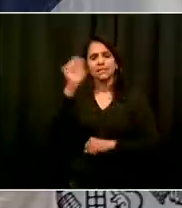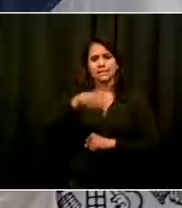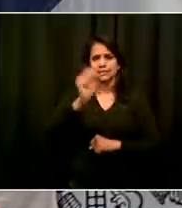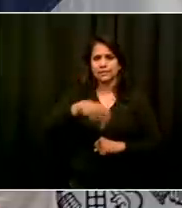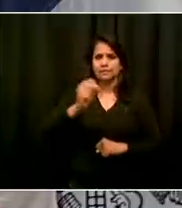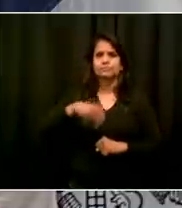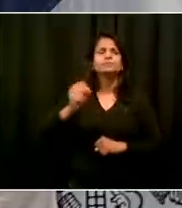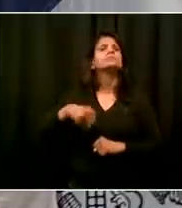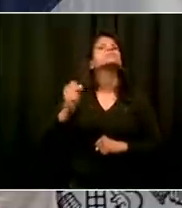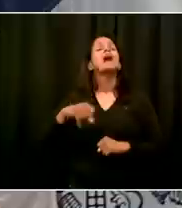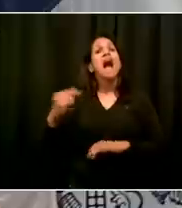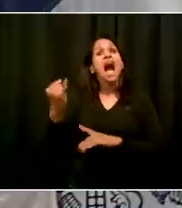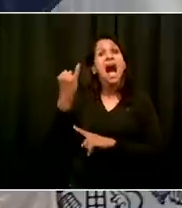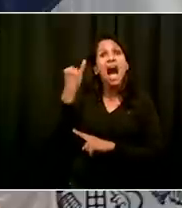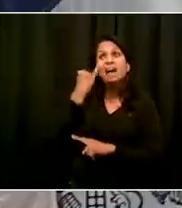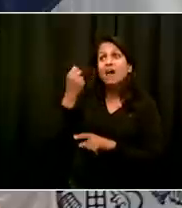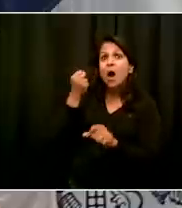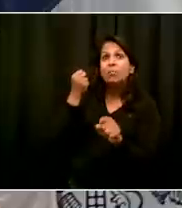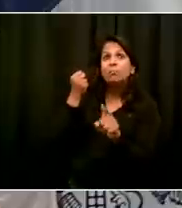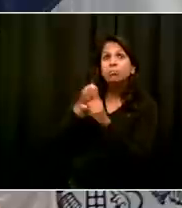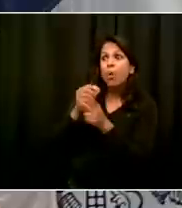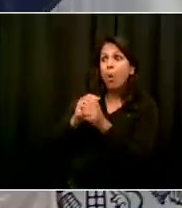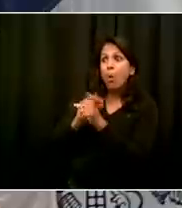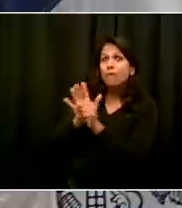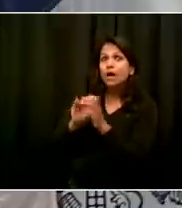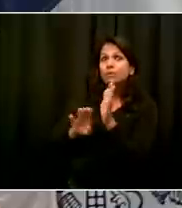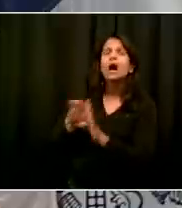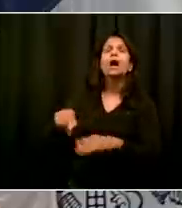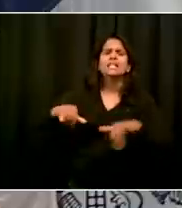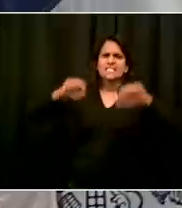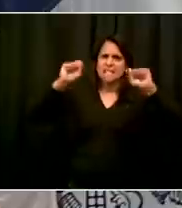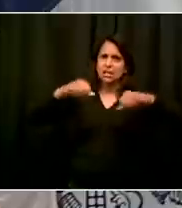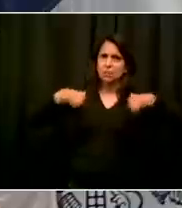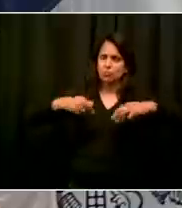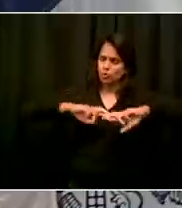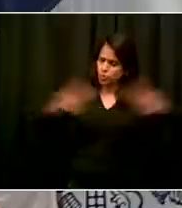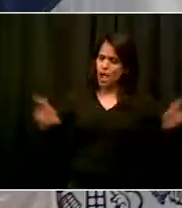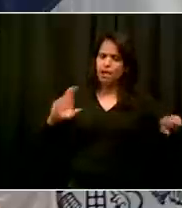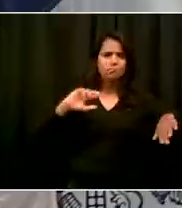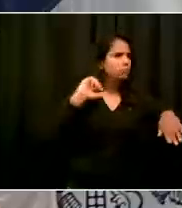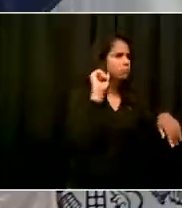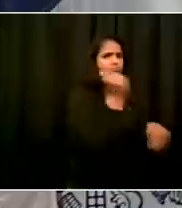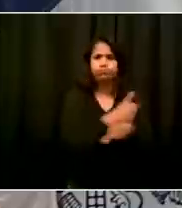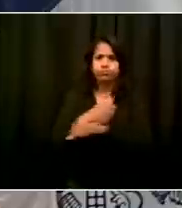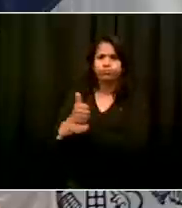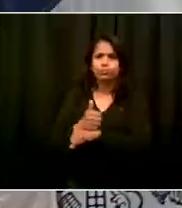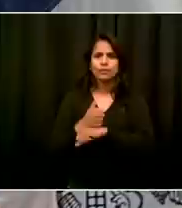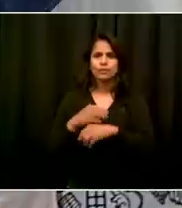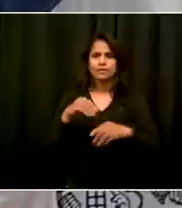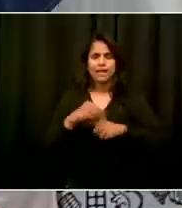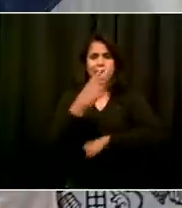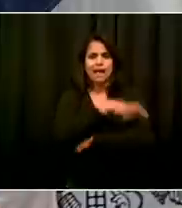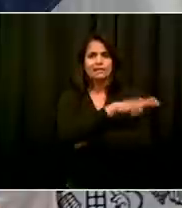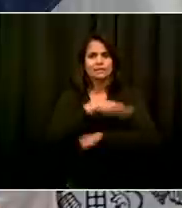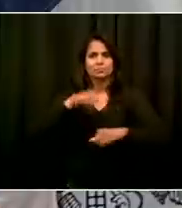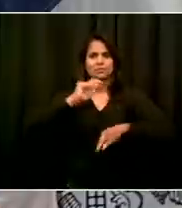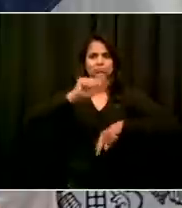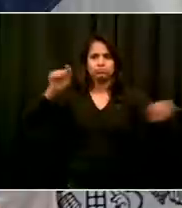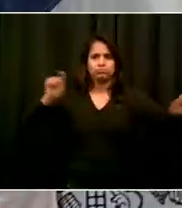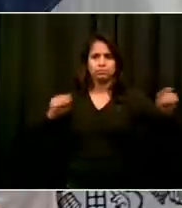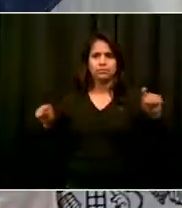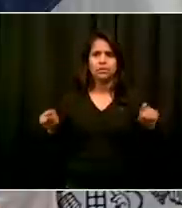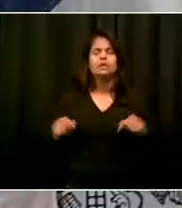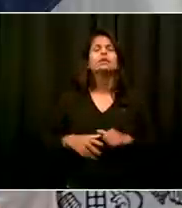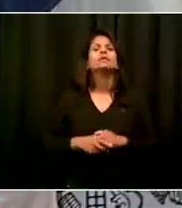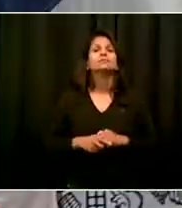have much stronger national healthcare systems than we do in this country managed to, unfortunately, allow